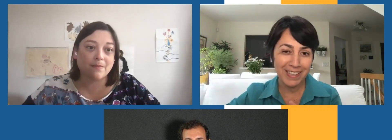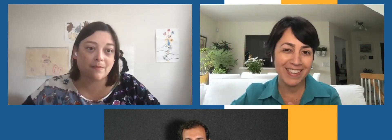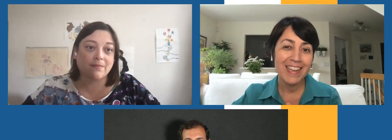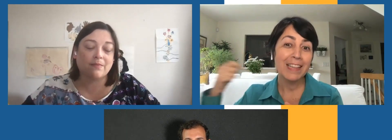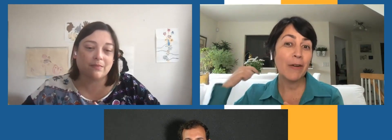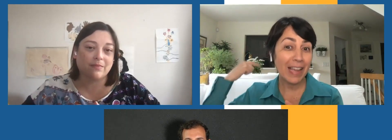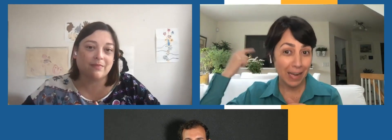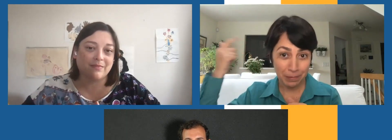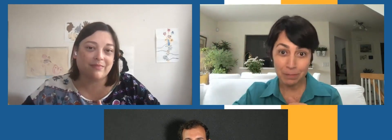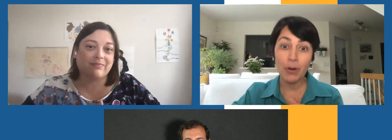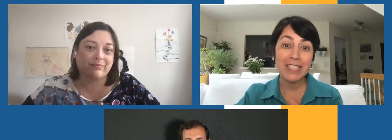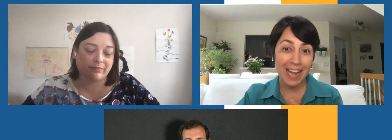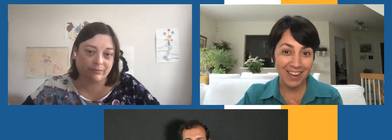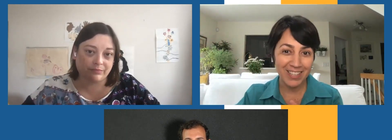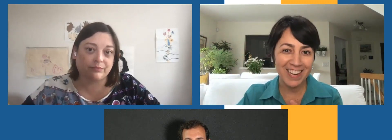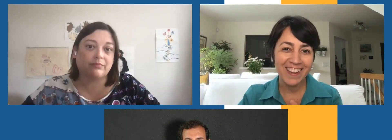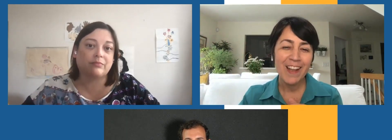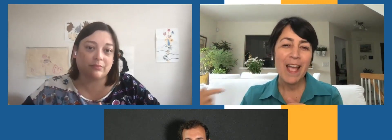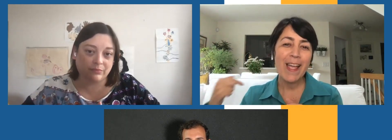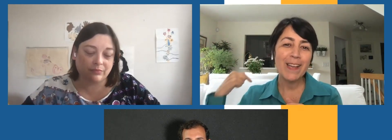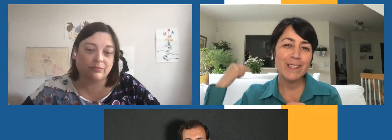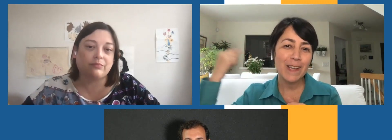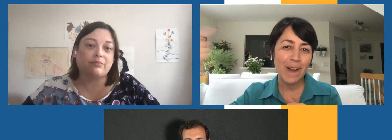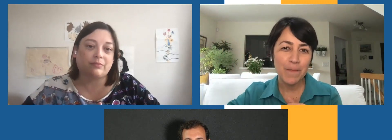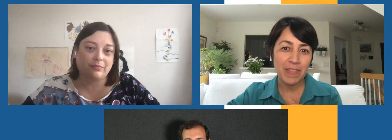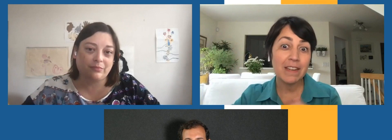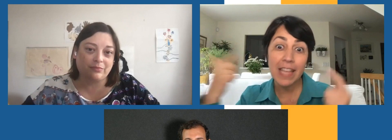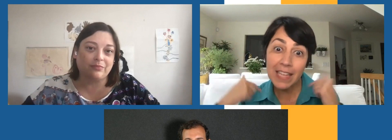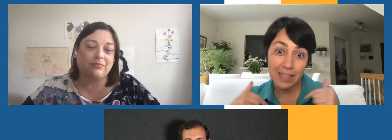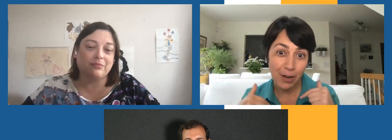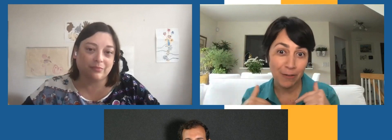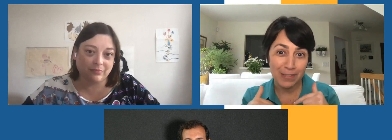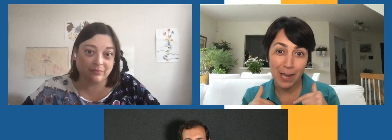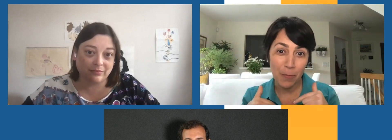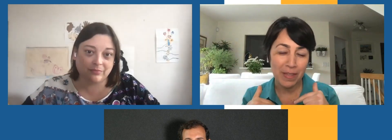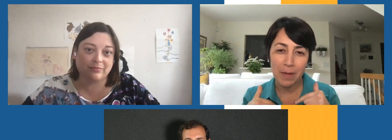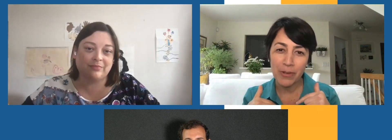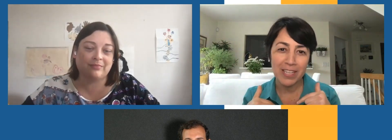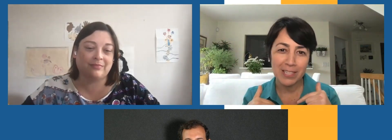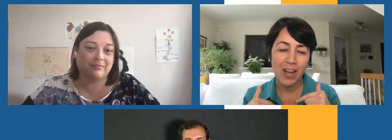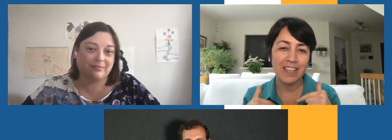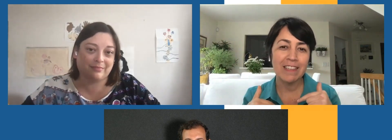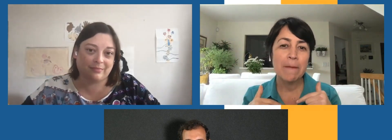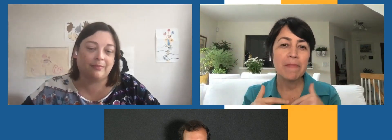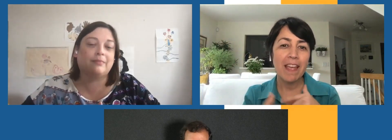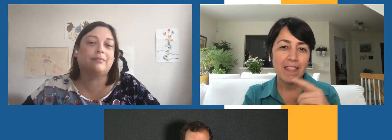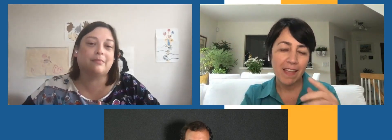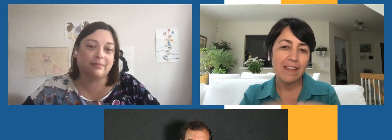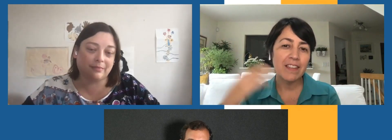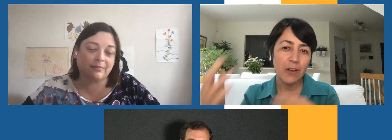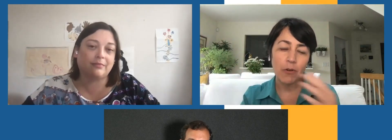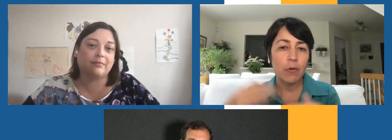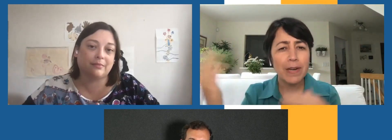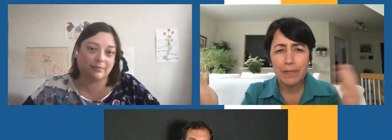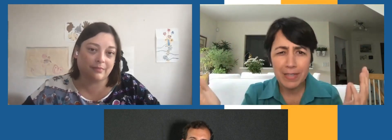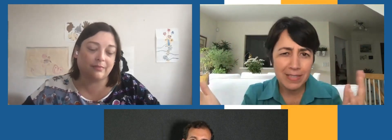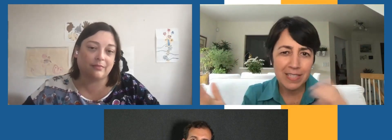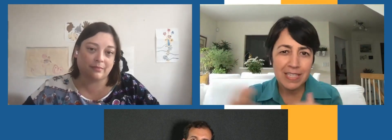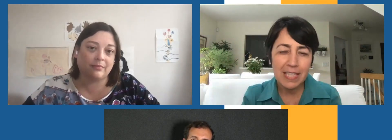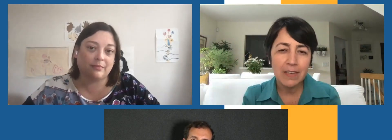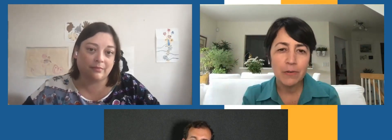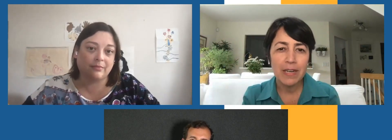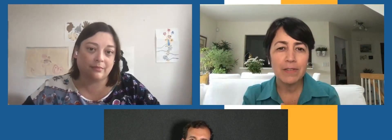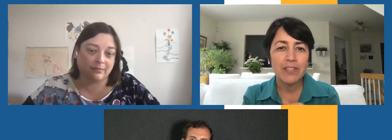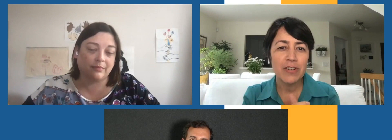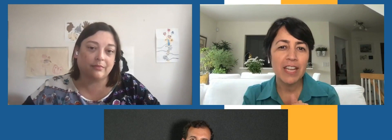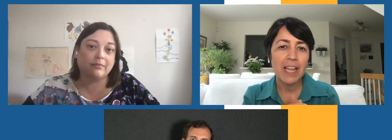sleep. They'll get up more tired and, um, they're thinking the coffee is helping them when it's not. And then, you know, or whatever it is,